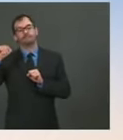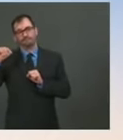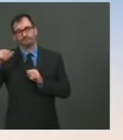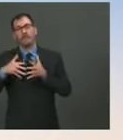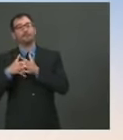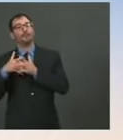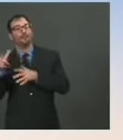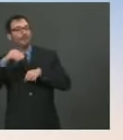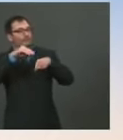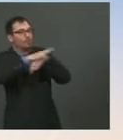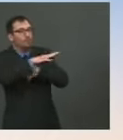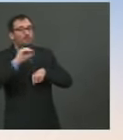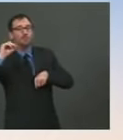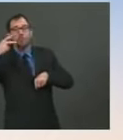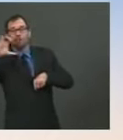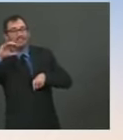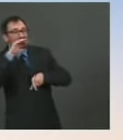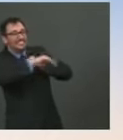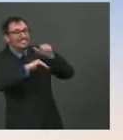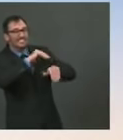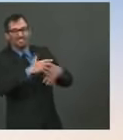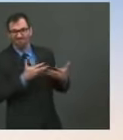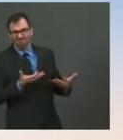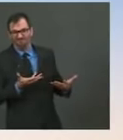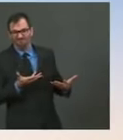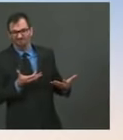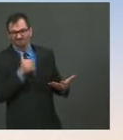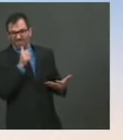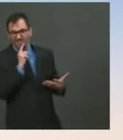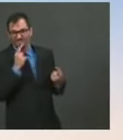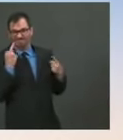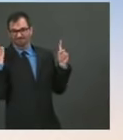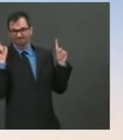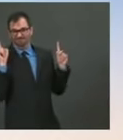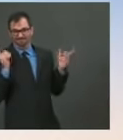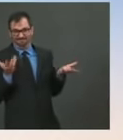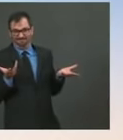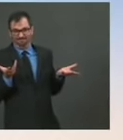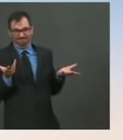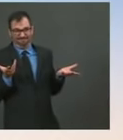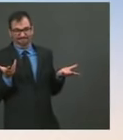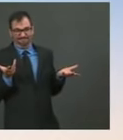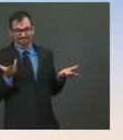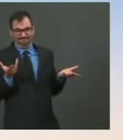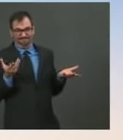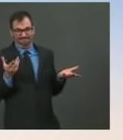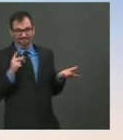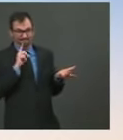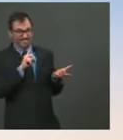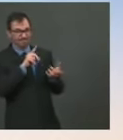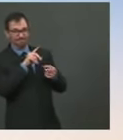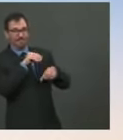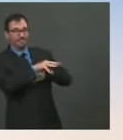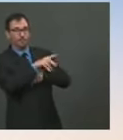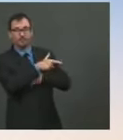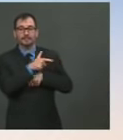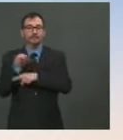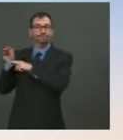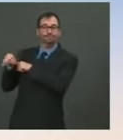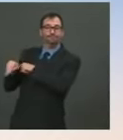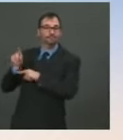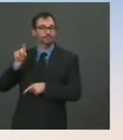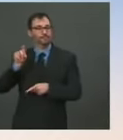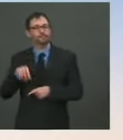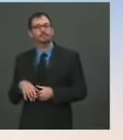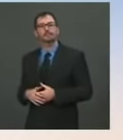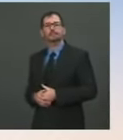this show some of the limits of the U.S. influence? Ms. mean, I wouldn't characterize it that way, but we're going to continue to, you know, continue to work on this. This is